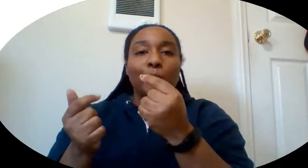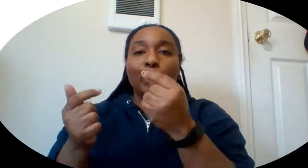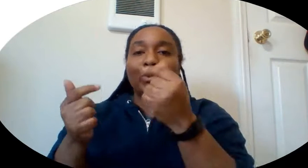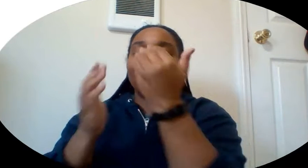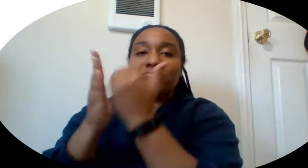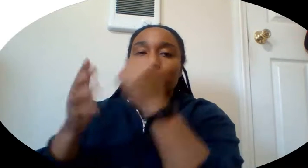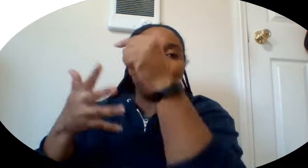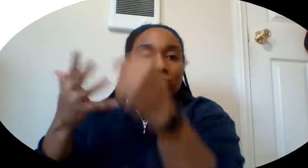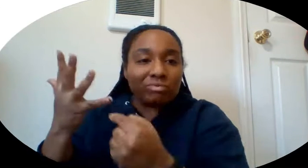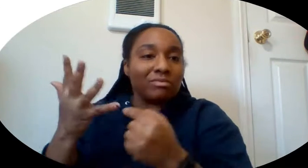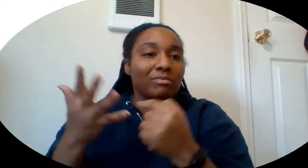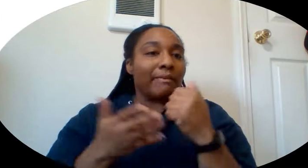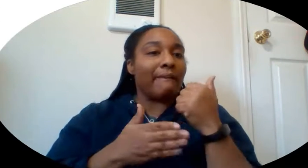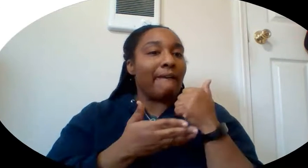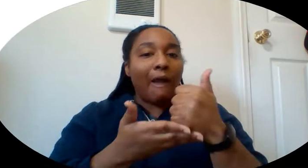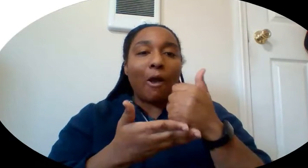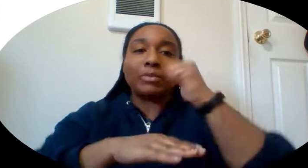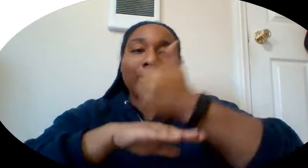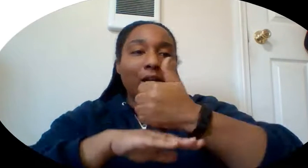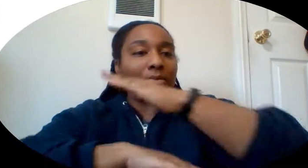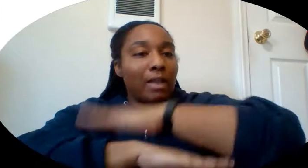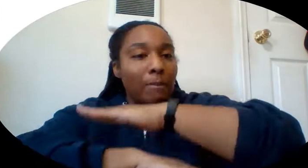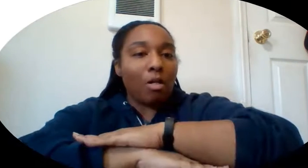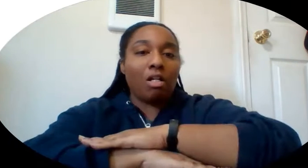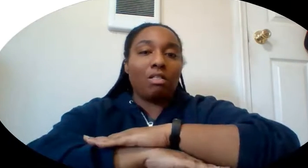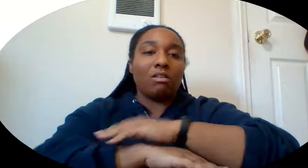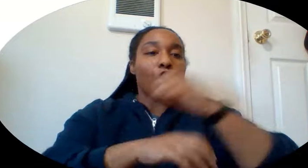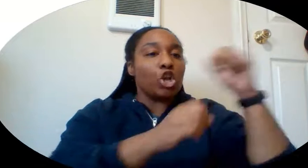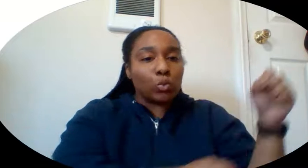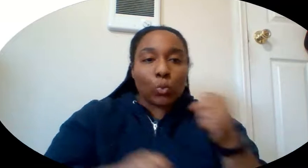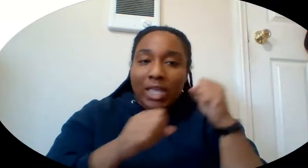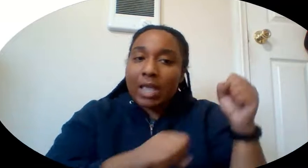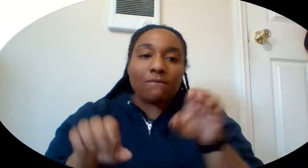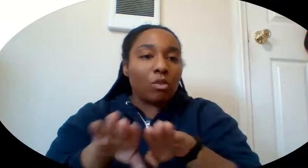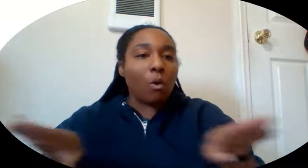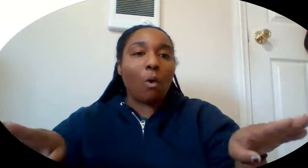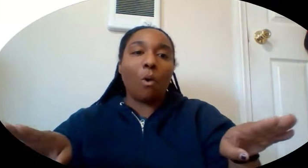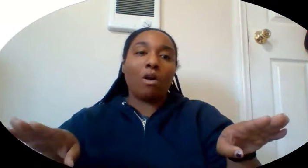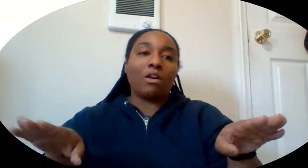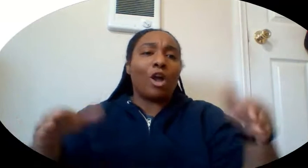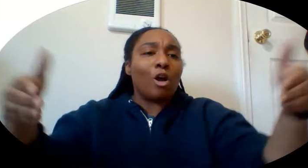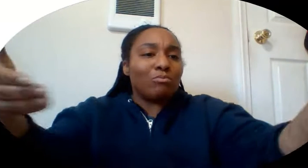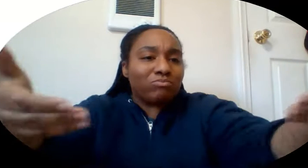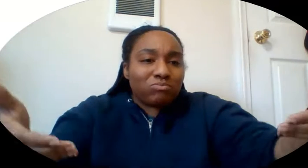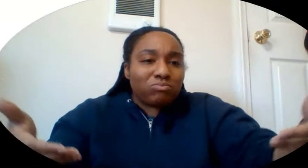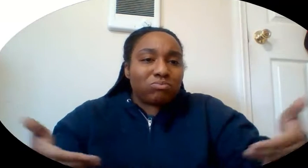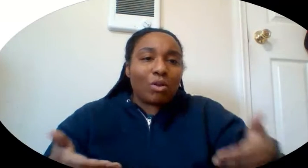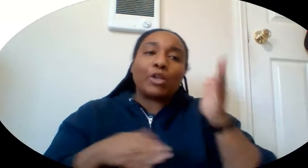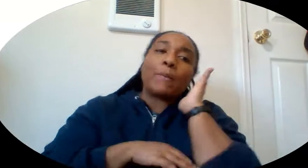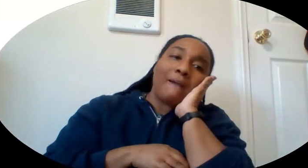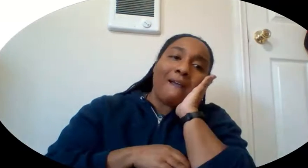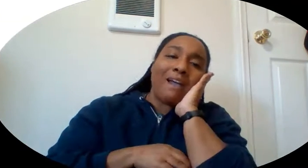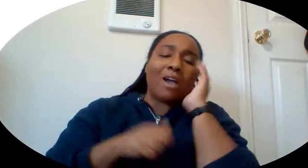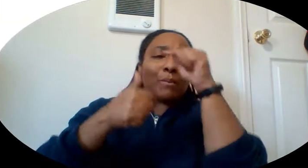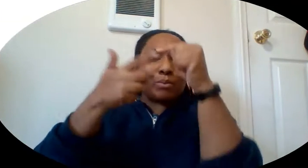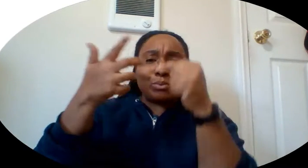You can help set the table. You can help sweep the floor. You can help make your bed. There's an endless amount of things